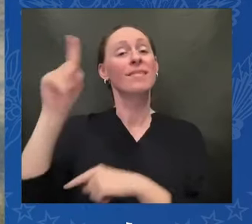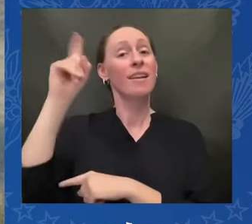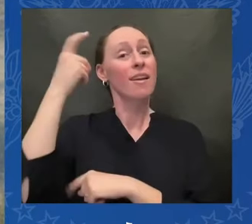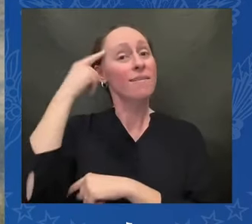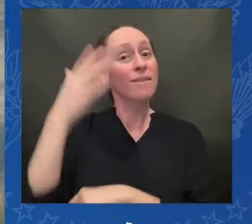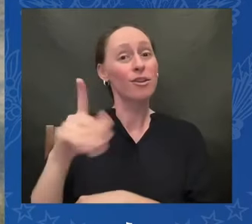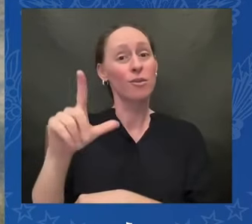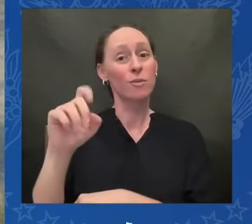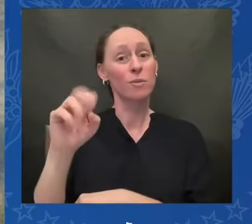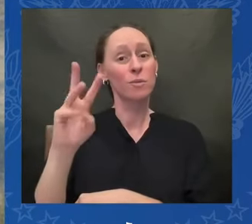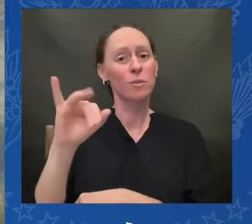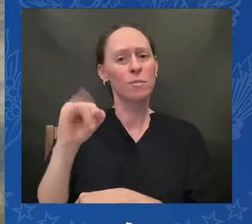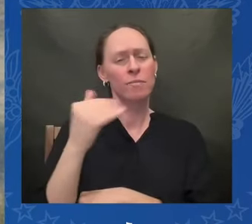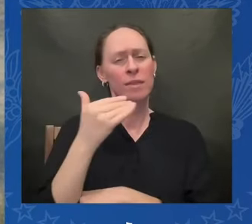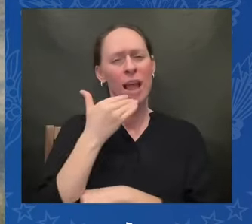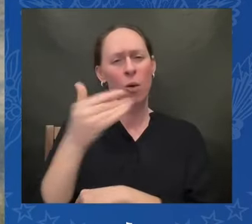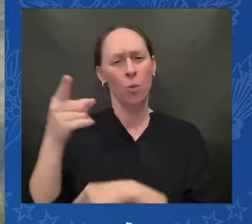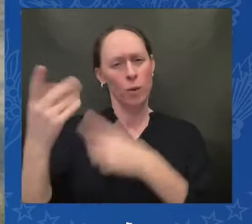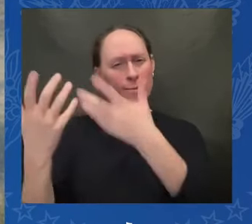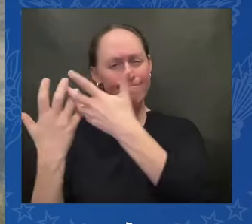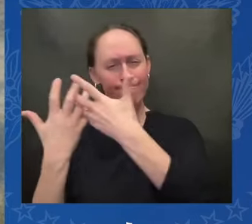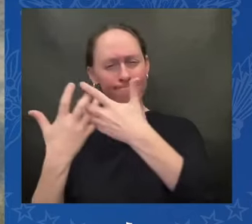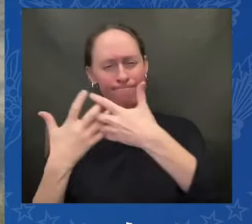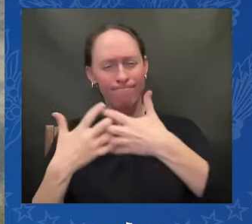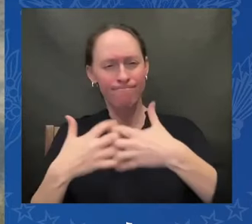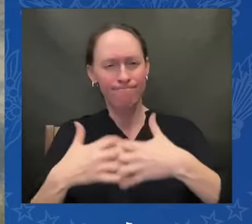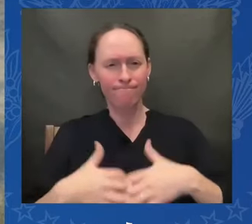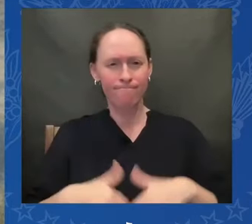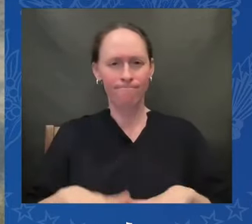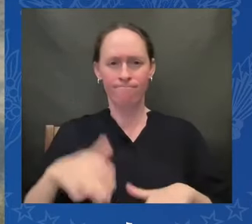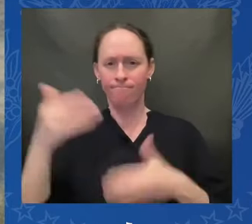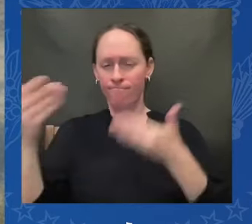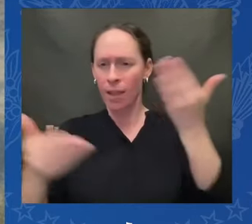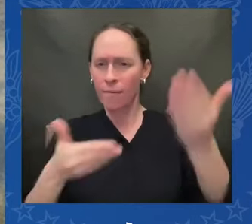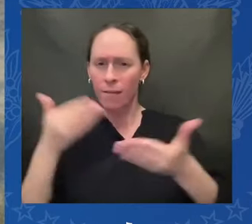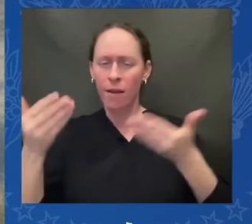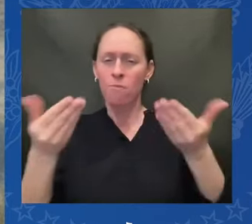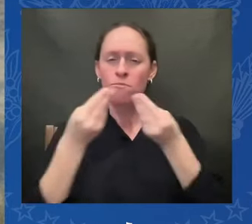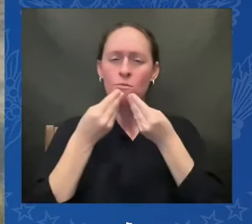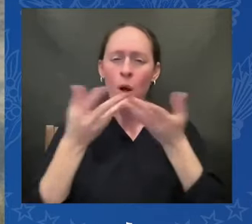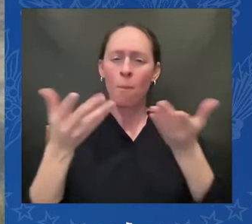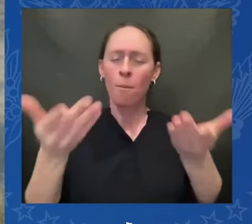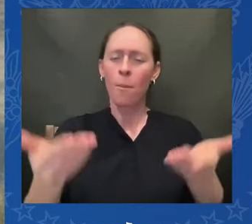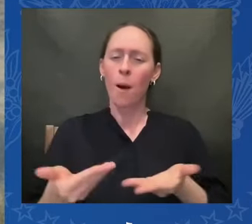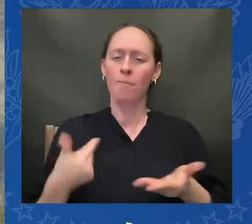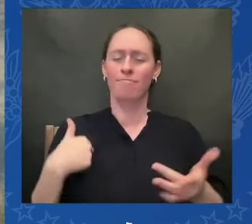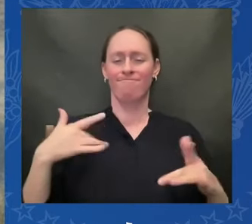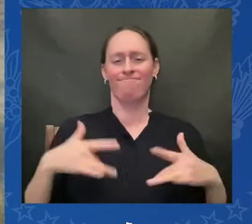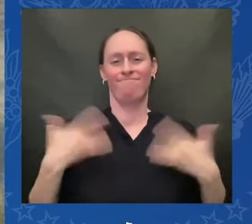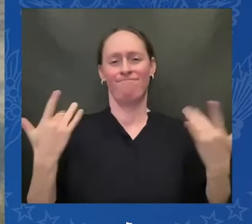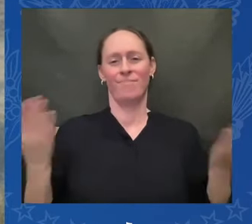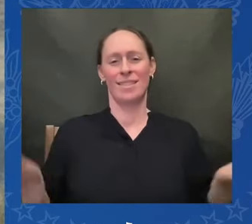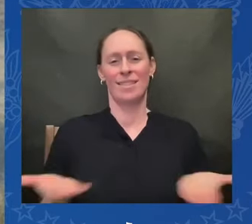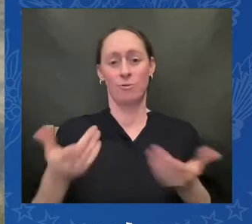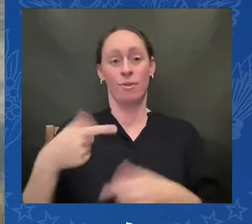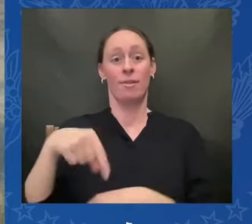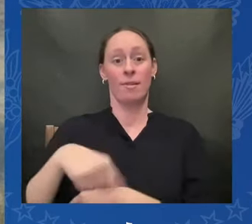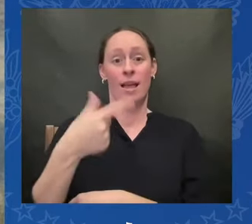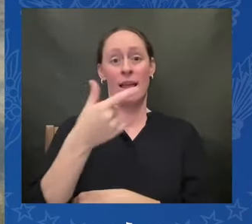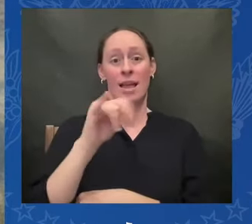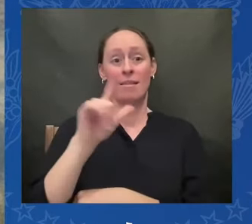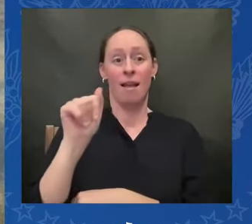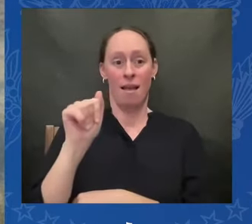and wonderful hospitality I'm so happy to be back at the Gila River Indian Community today